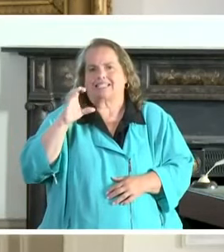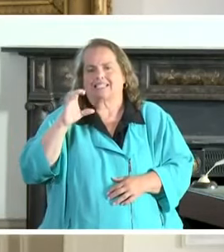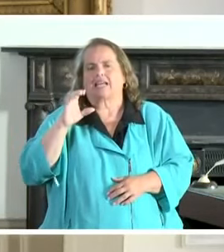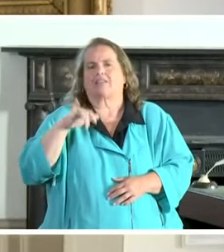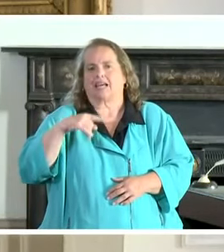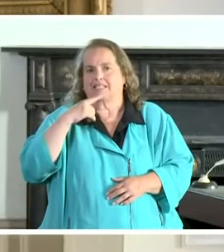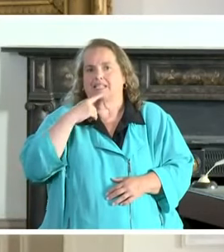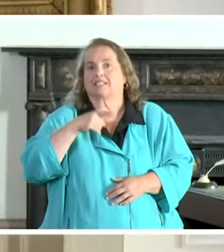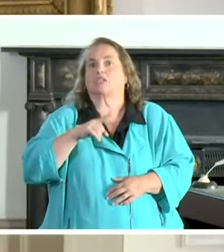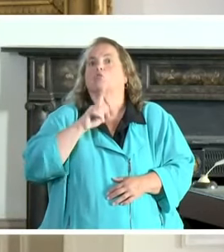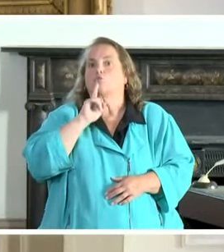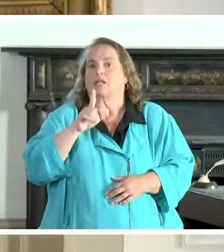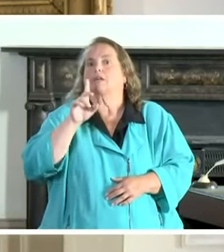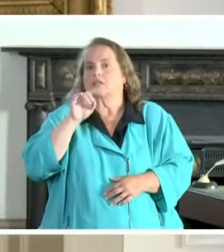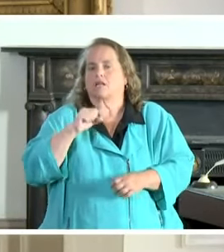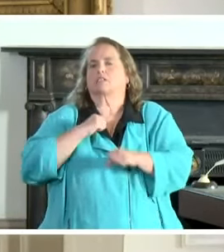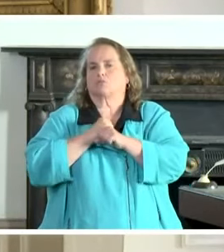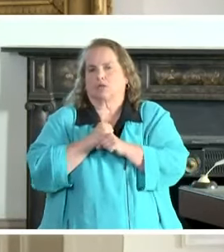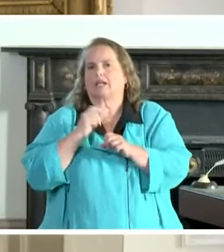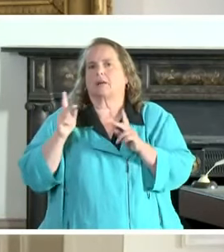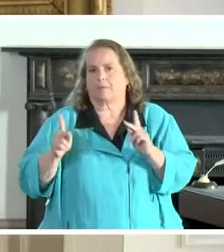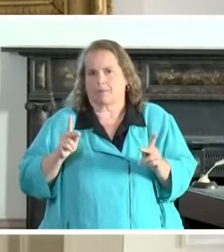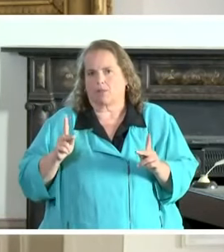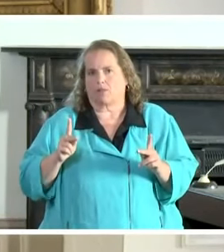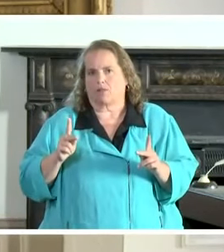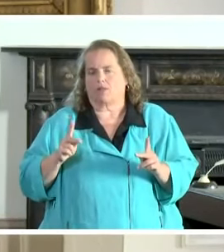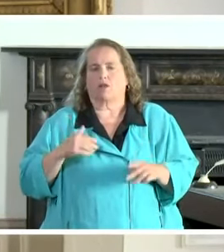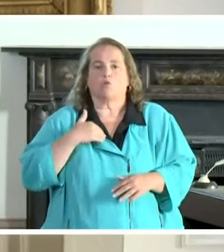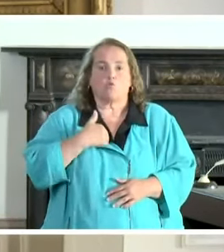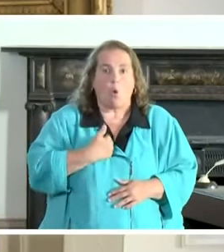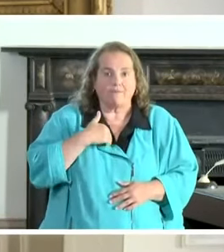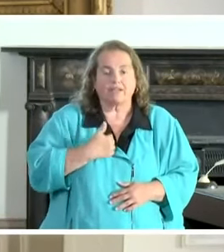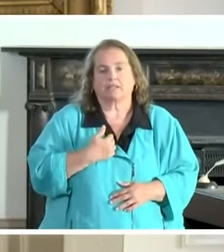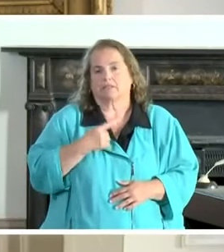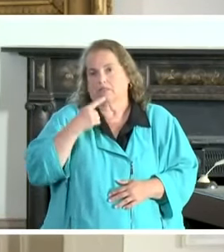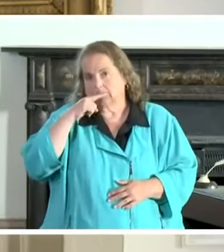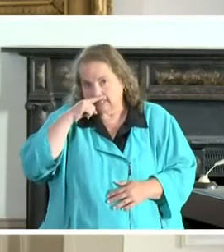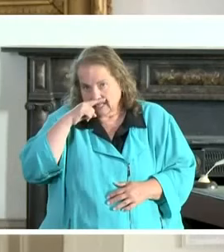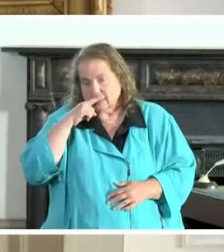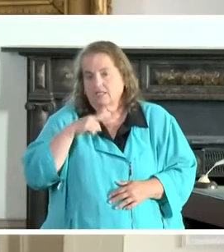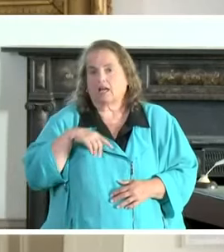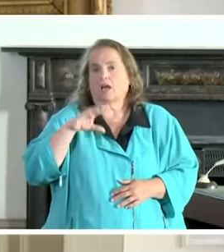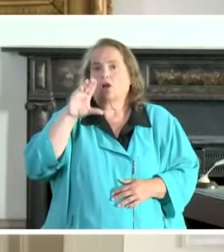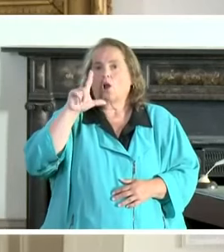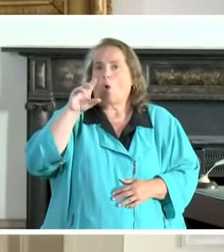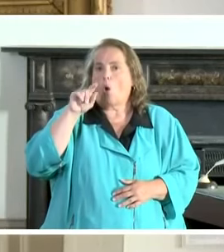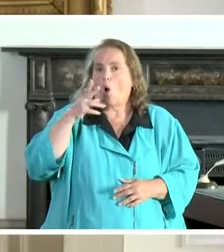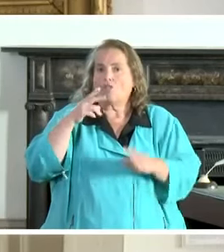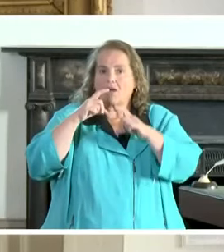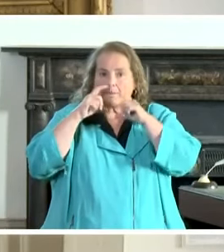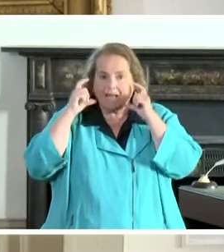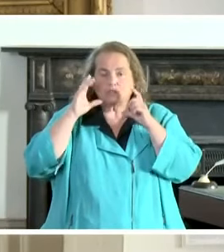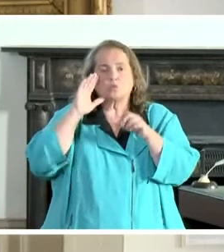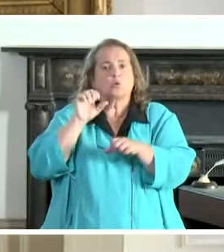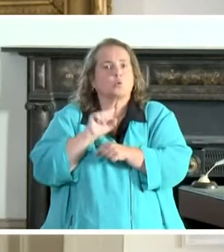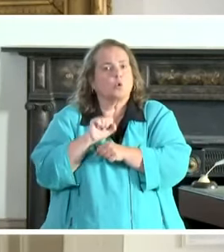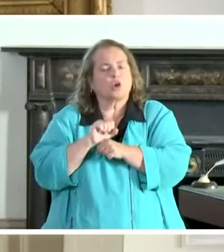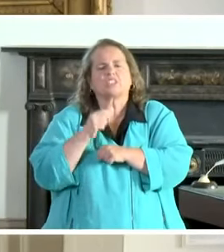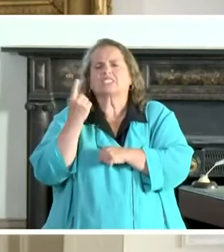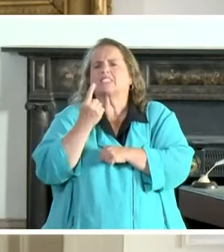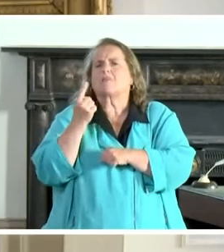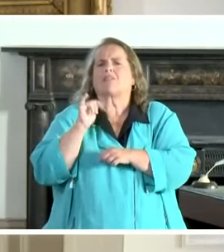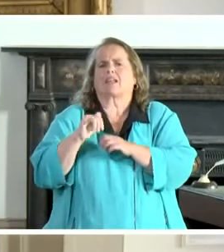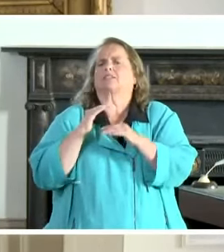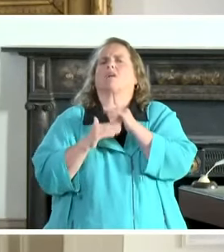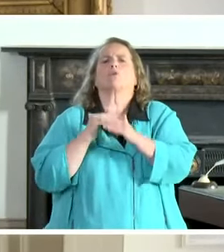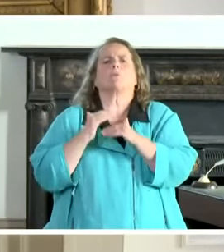protects people around you. It's coughing, sneezing, cloth mask will work. Find something that's